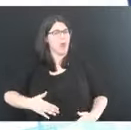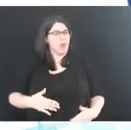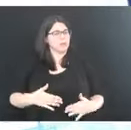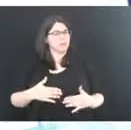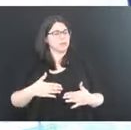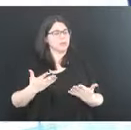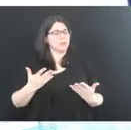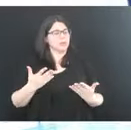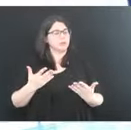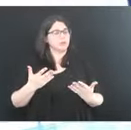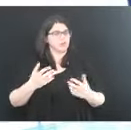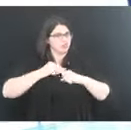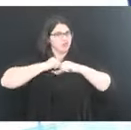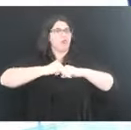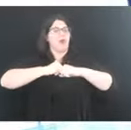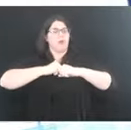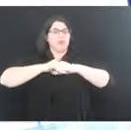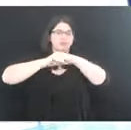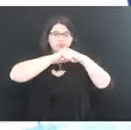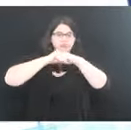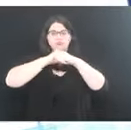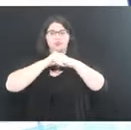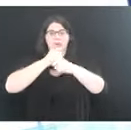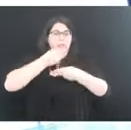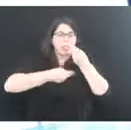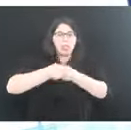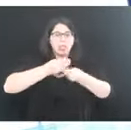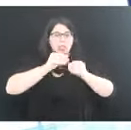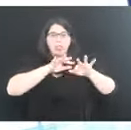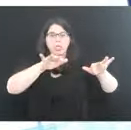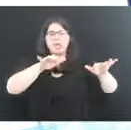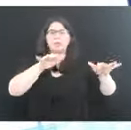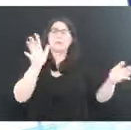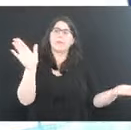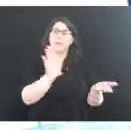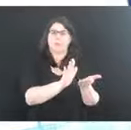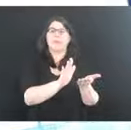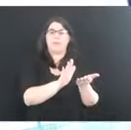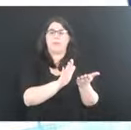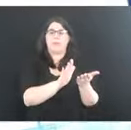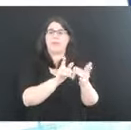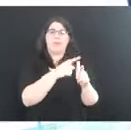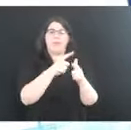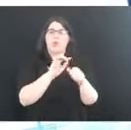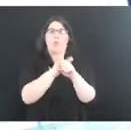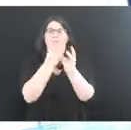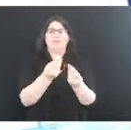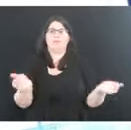the transmission of the disease and eventually see COVID-19 in our rearview mirror.